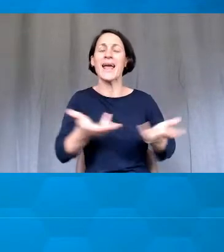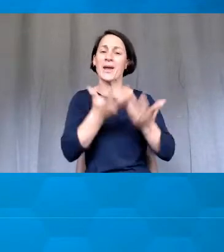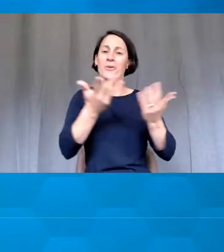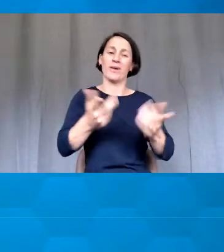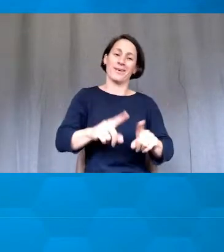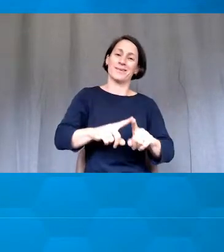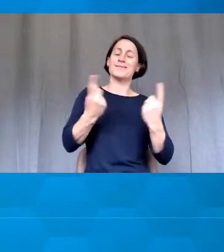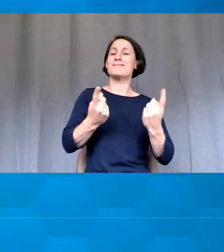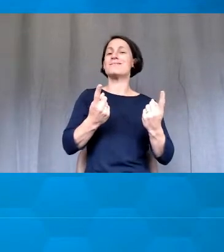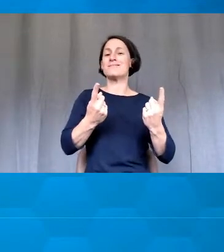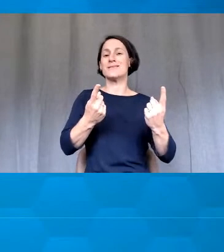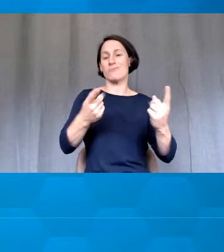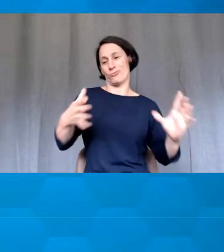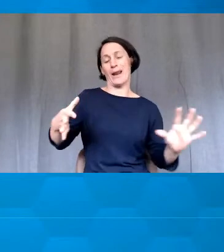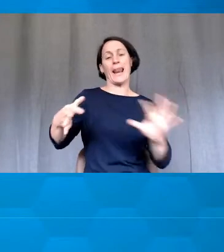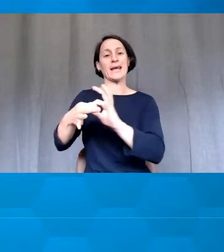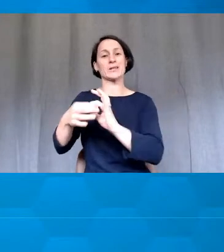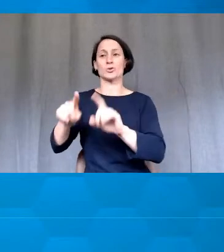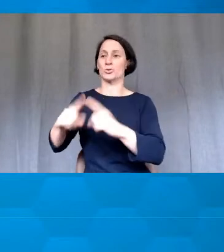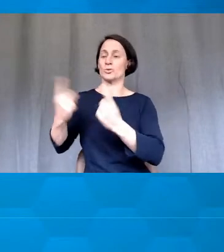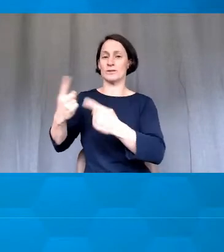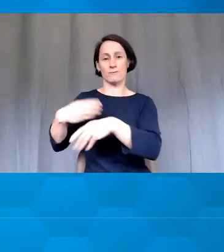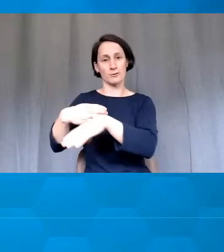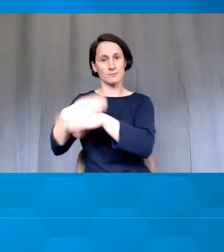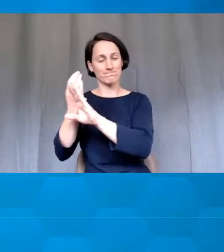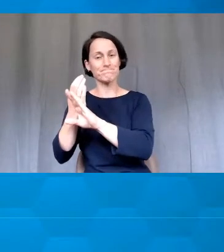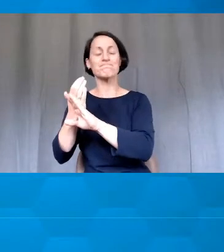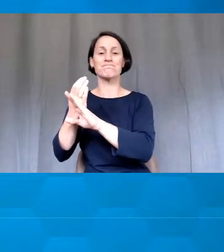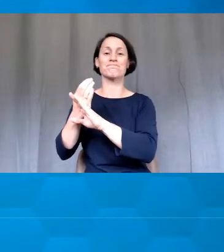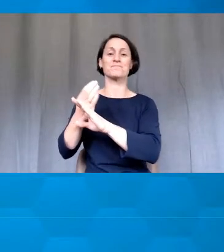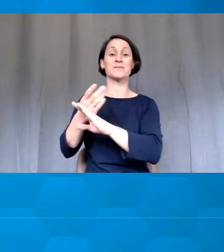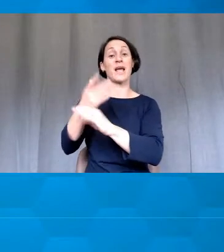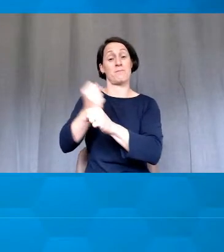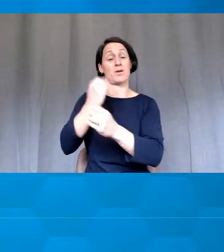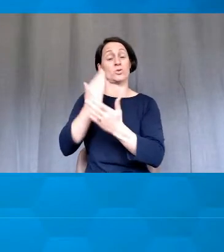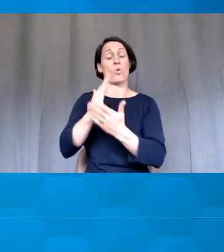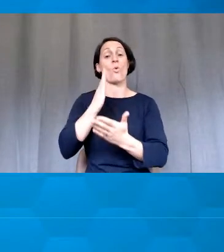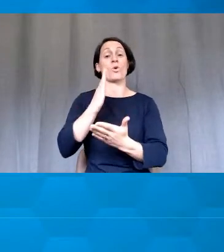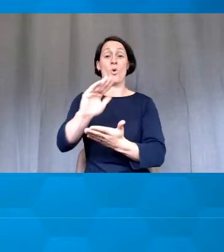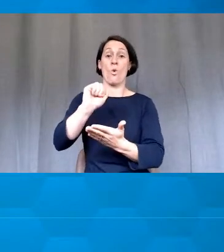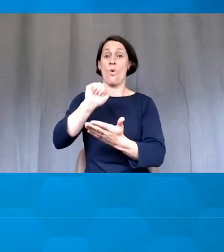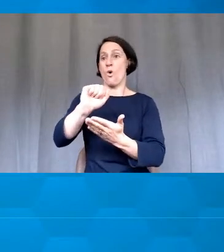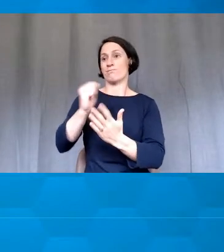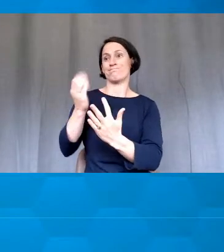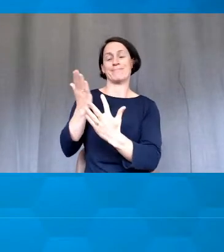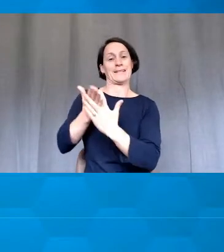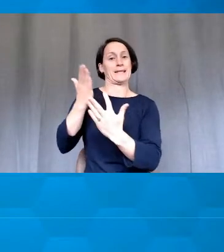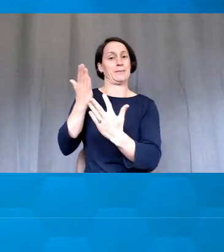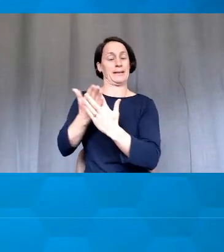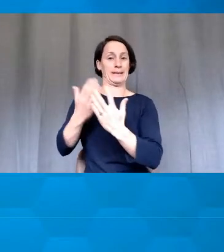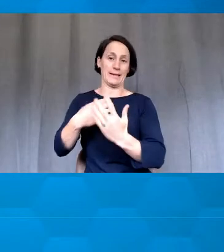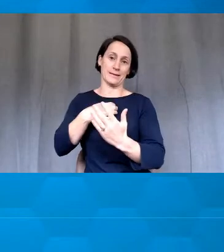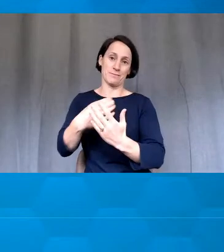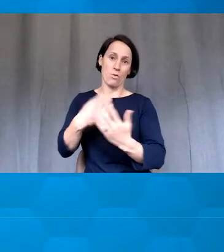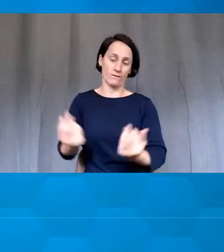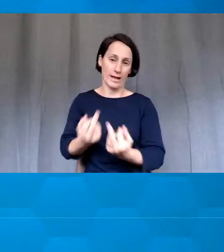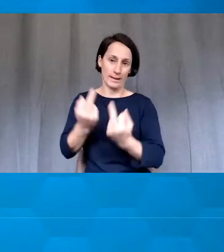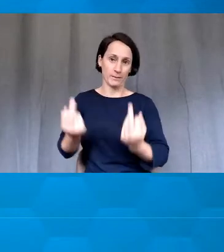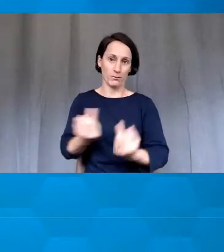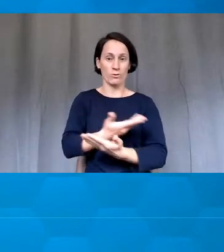platforms and ones that do improve the accessibility for your students with disability out there. Anyway, thank you for listening.